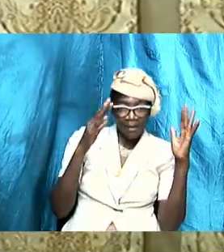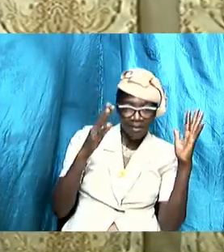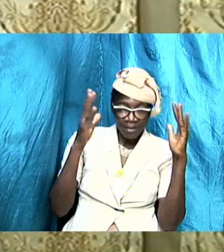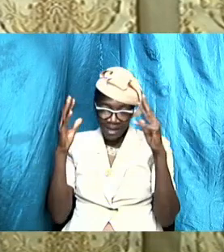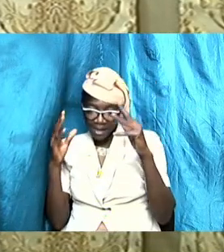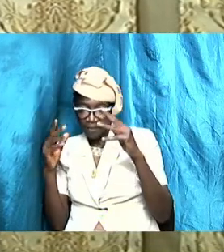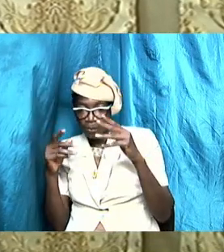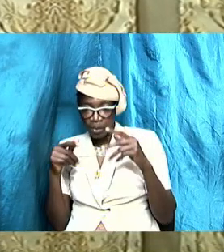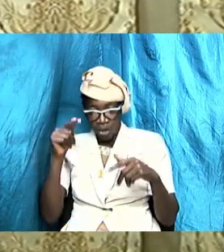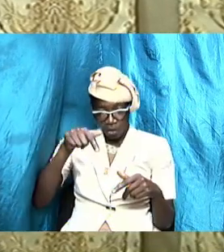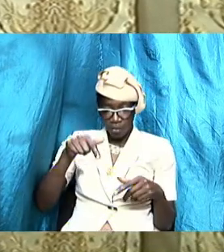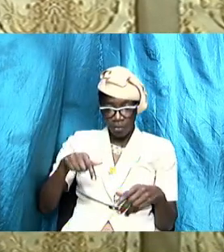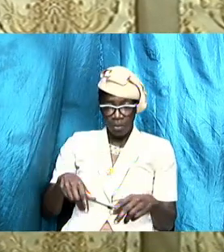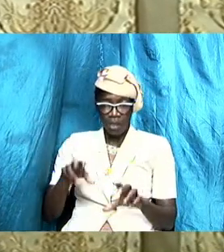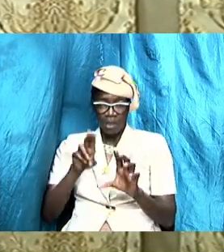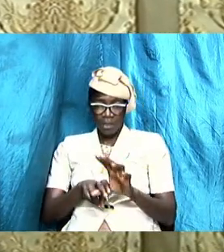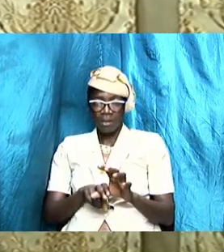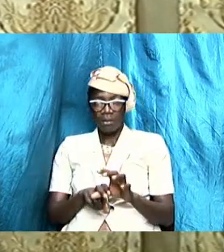dead